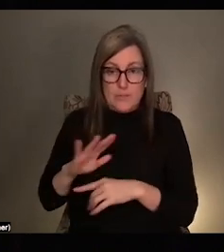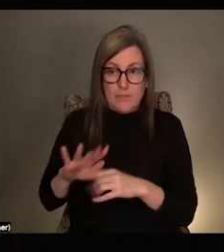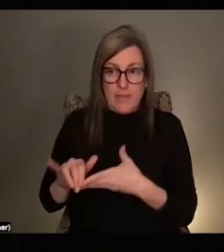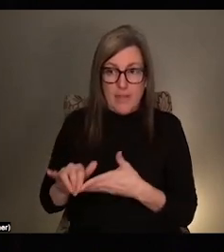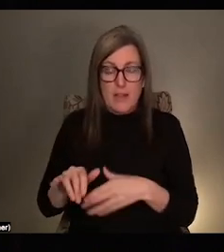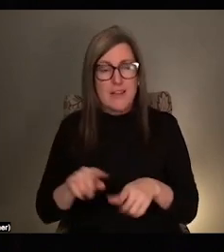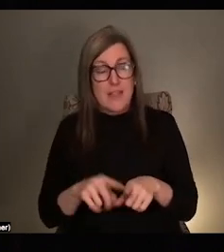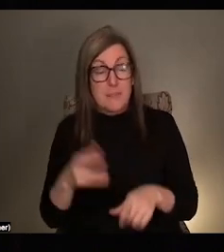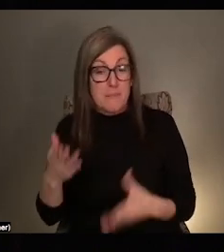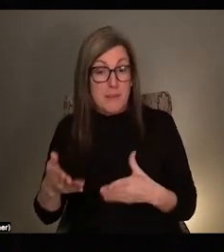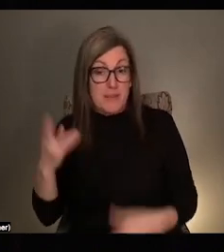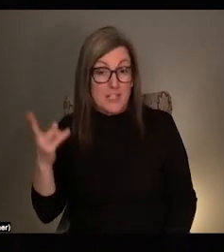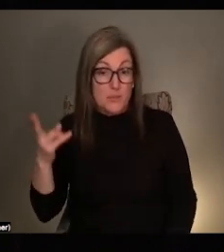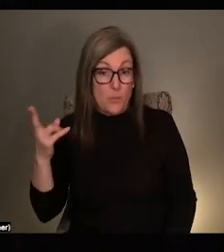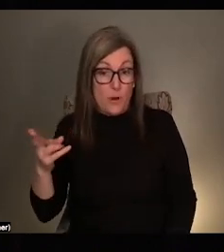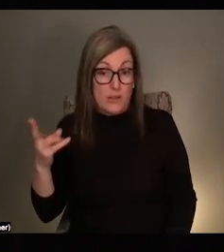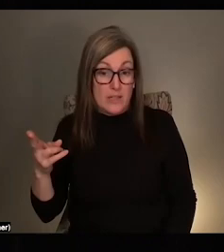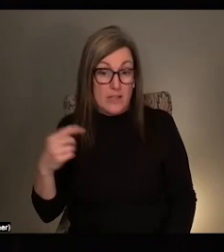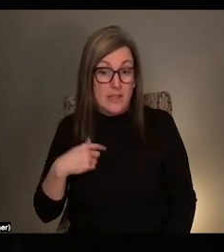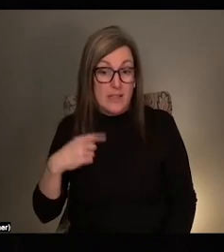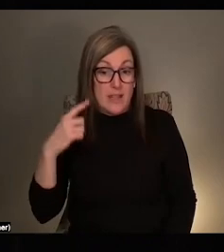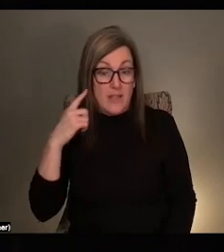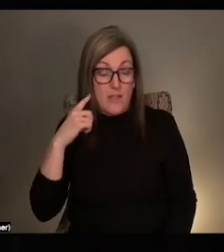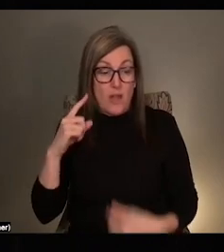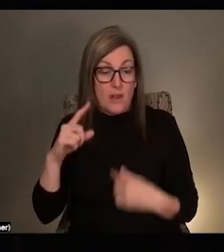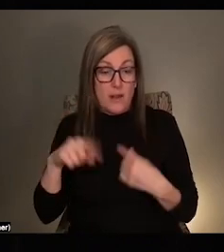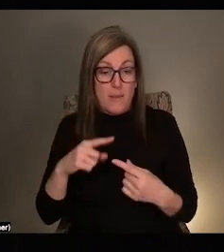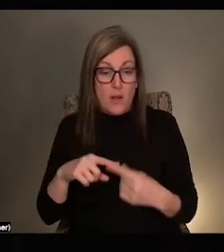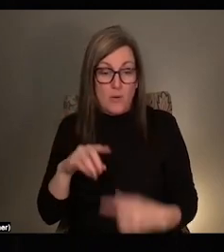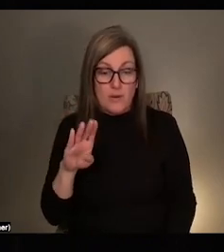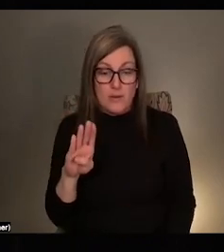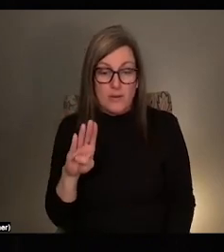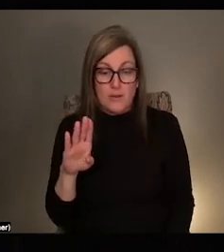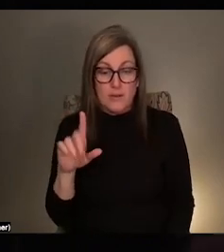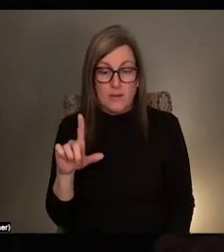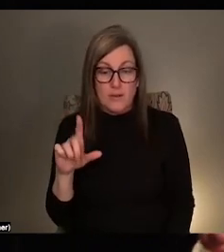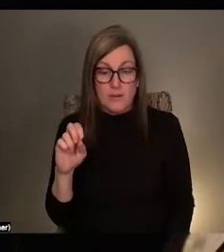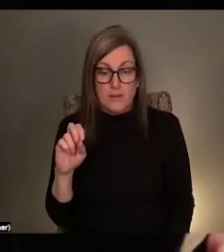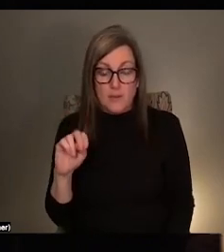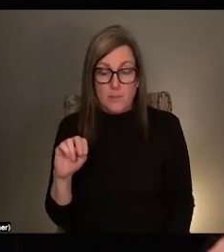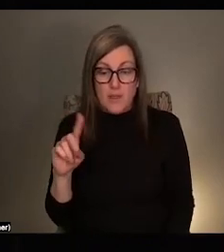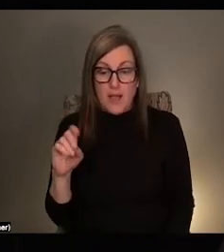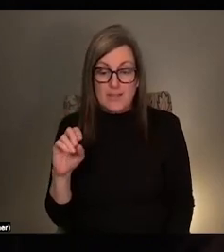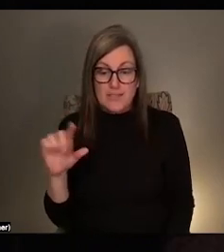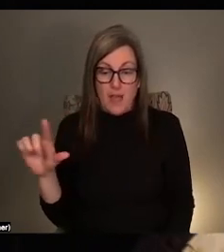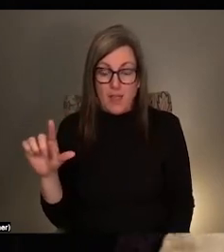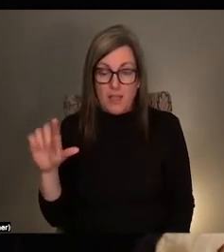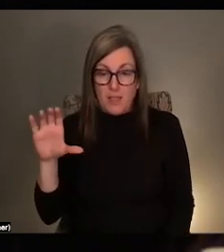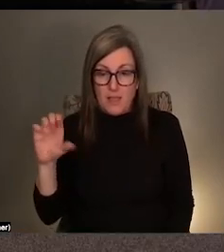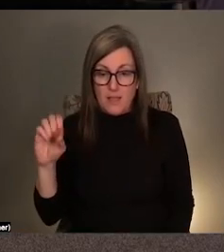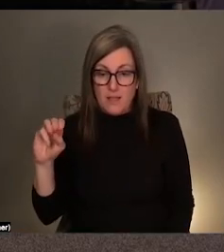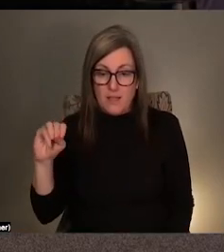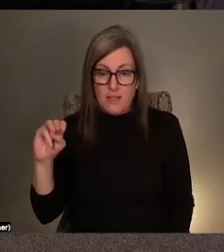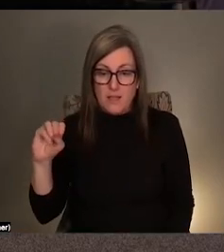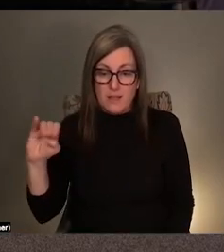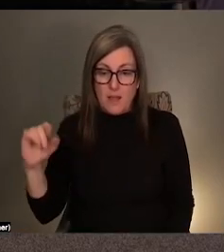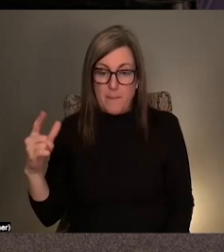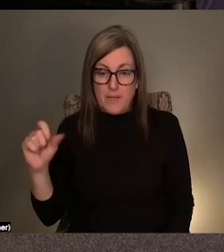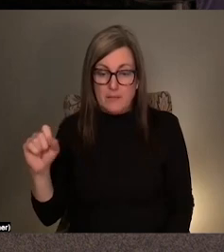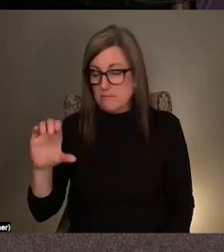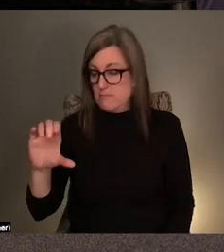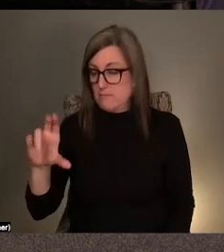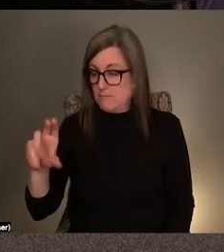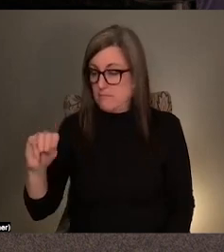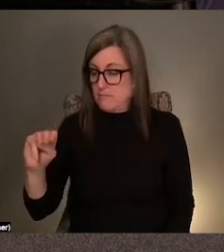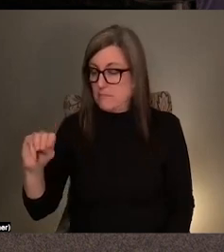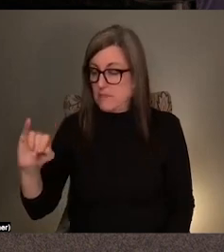historically, somebody I thought a lot about was Blondell Cummings, who, you know, had various associations with like that earlier generation of dancers,